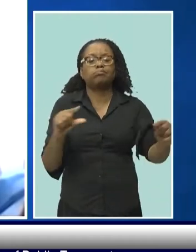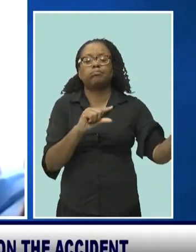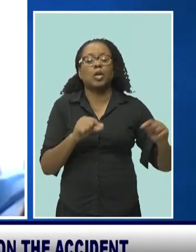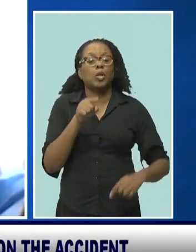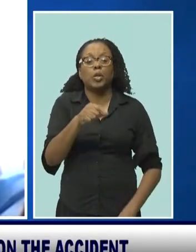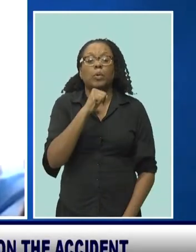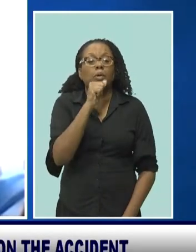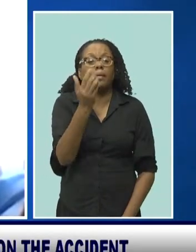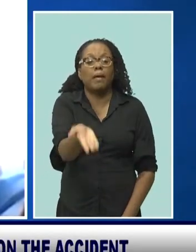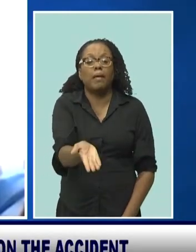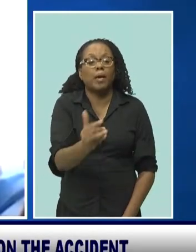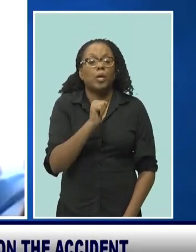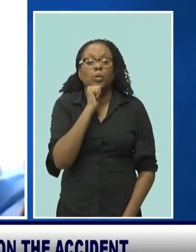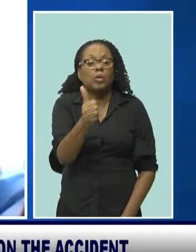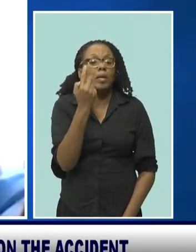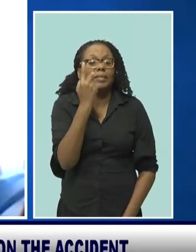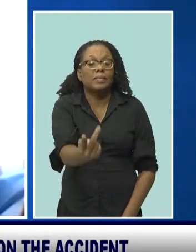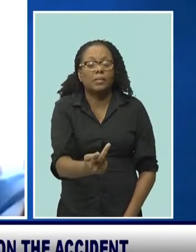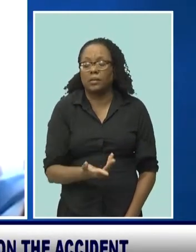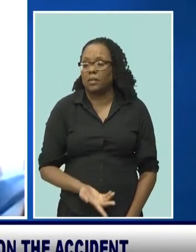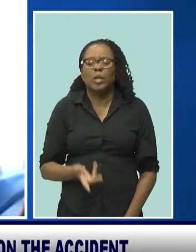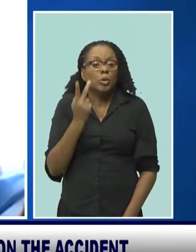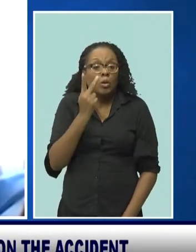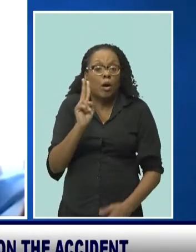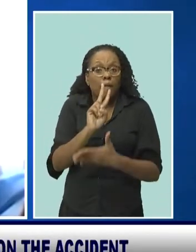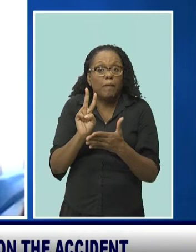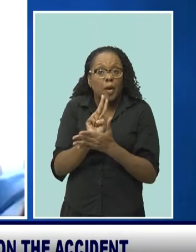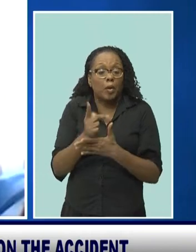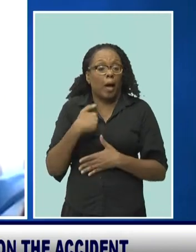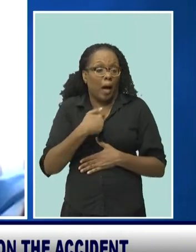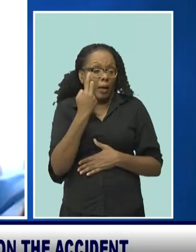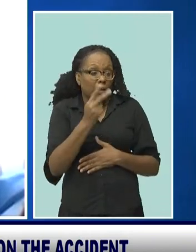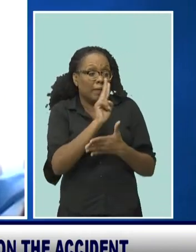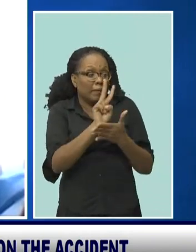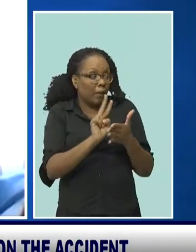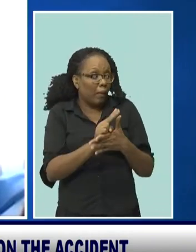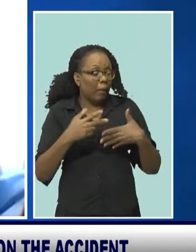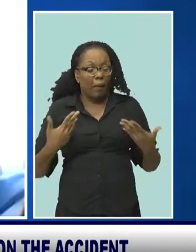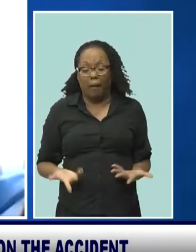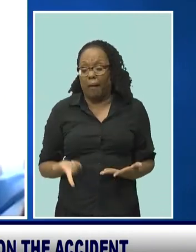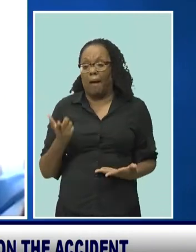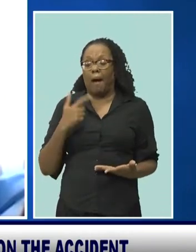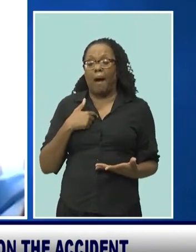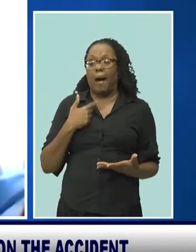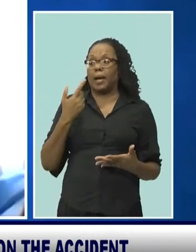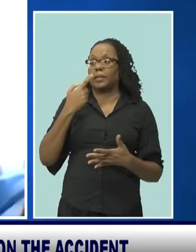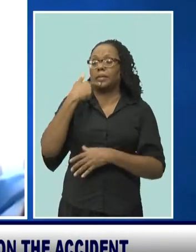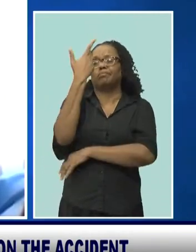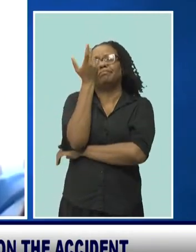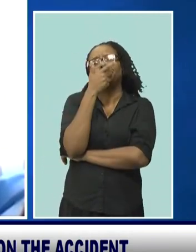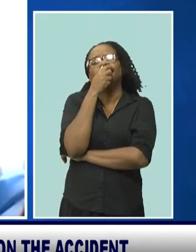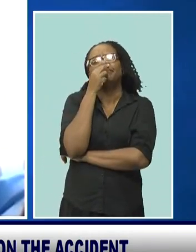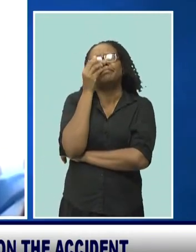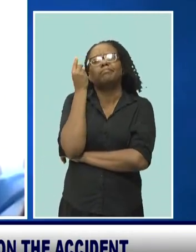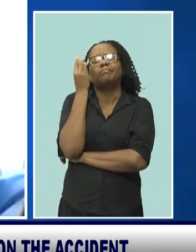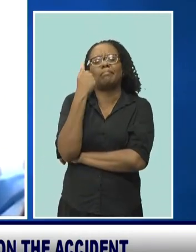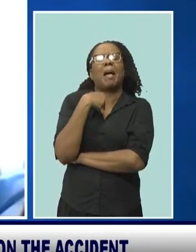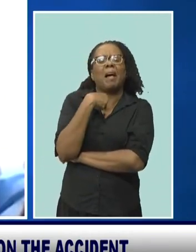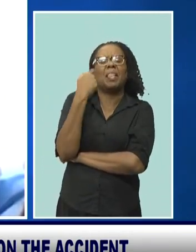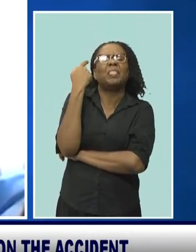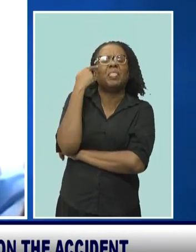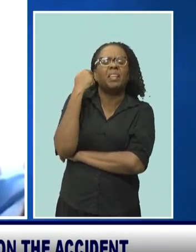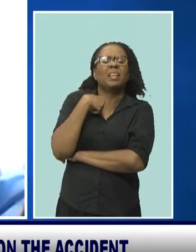You were not there. You would have seen clippings. I would have seen clippings. I may draw my conclusion, which may not be overly